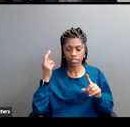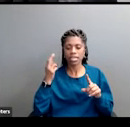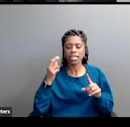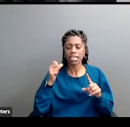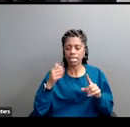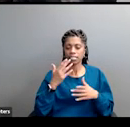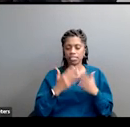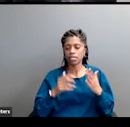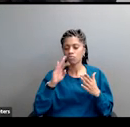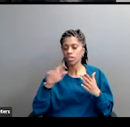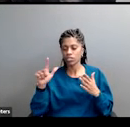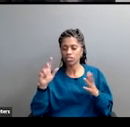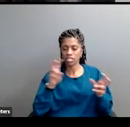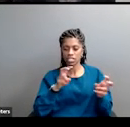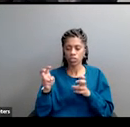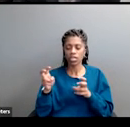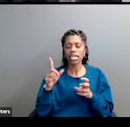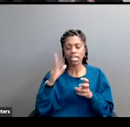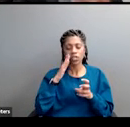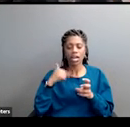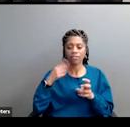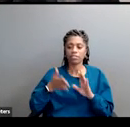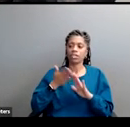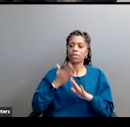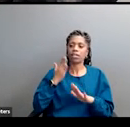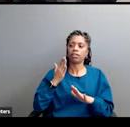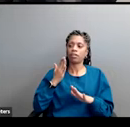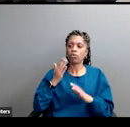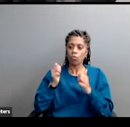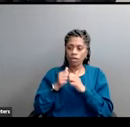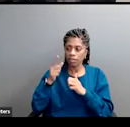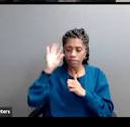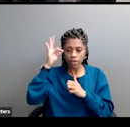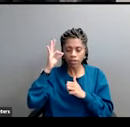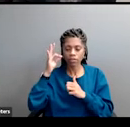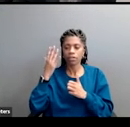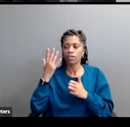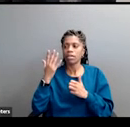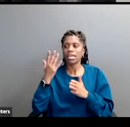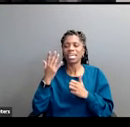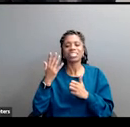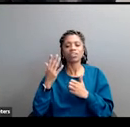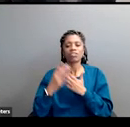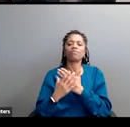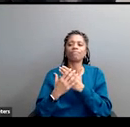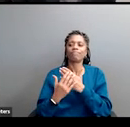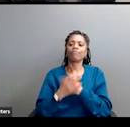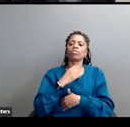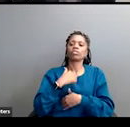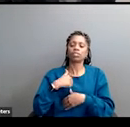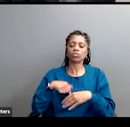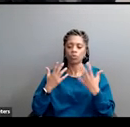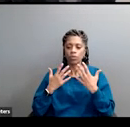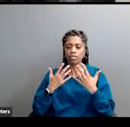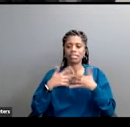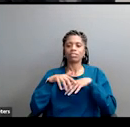going to have to campaign against the federal government and its enforcement of integration. He also began to campaign against the